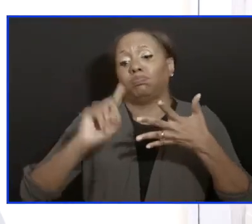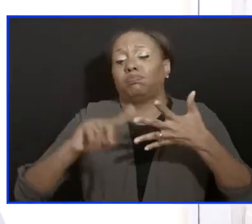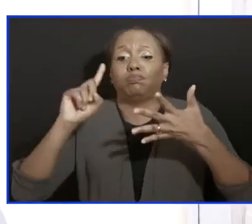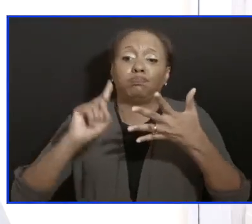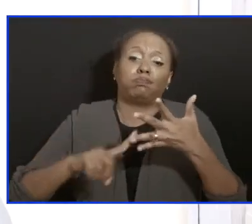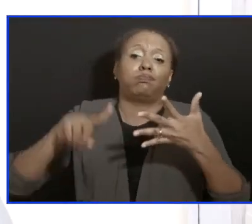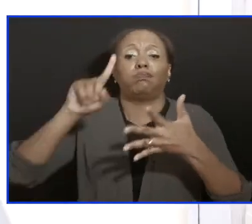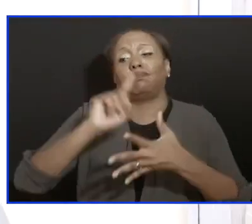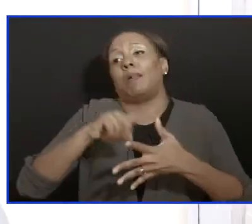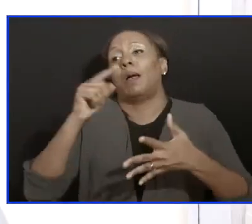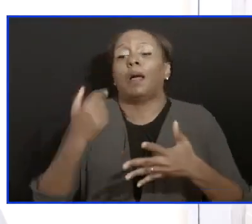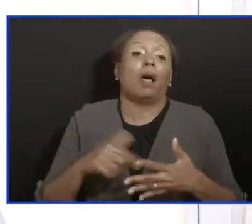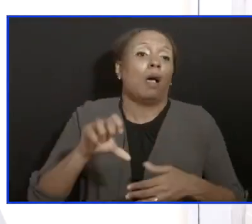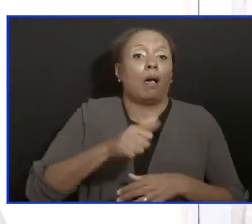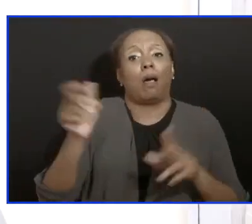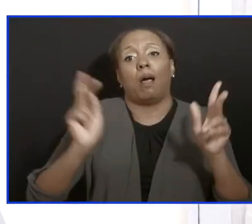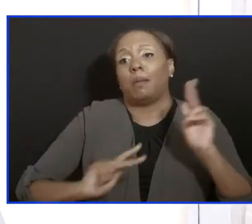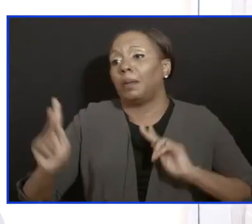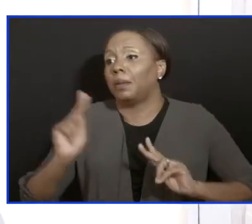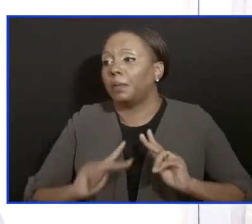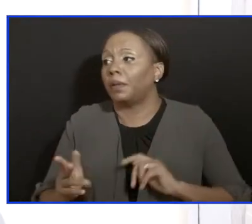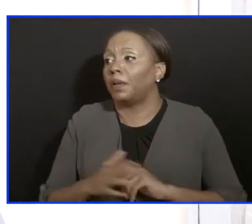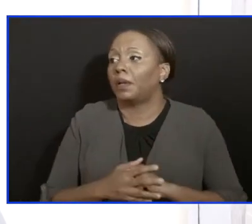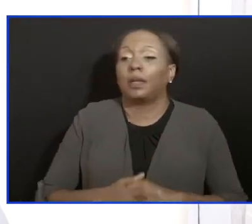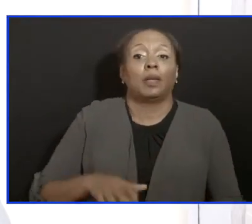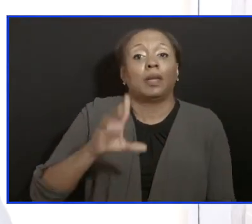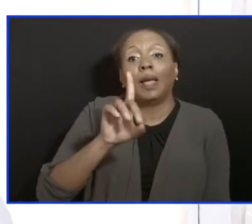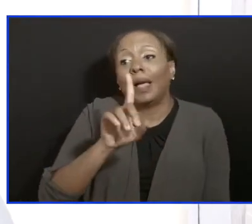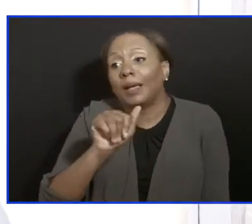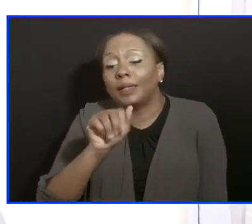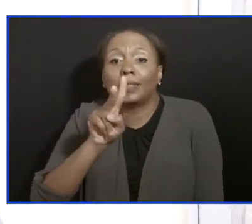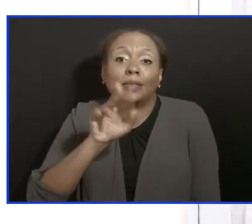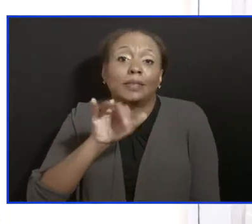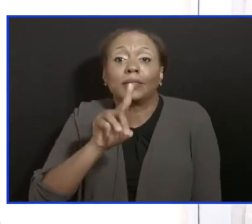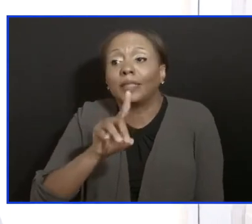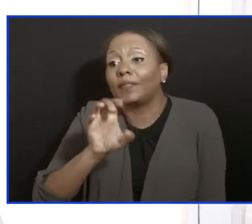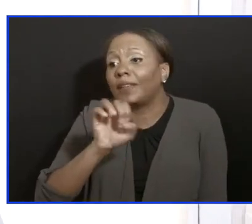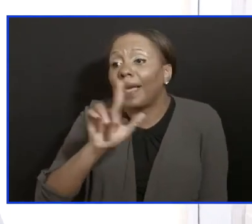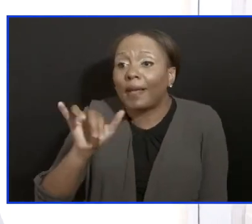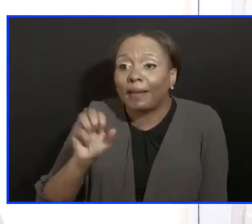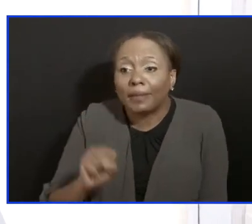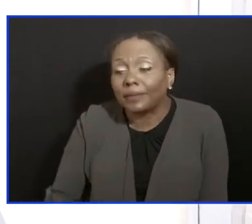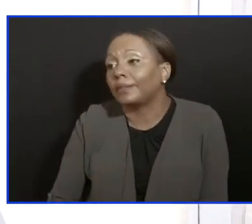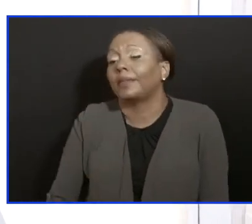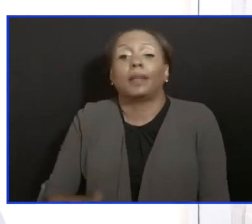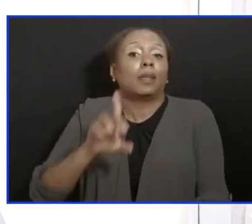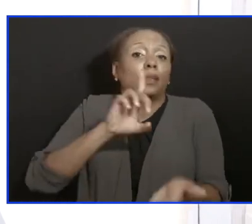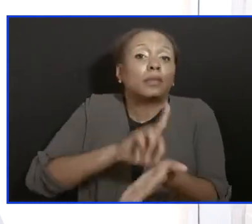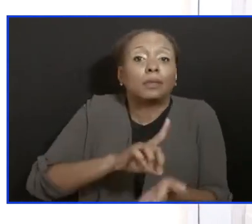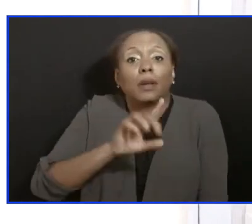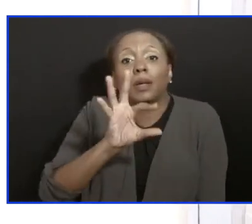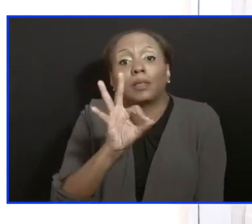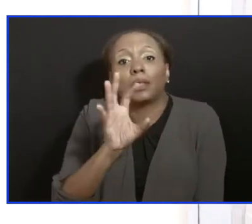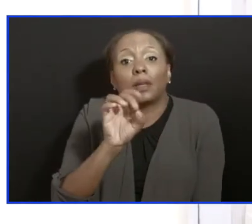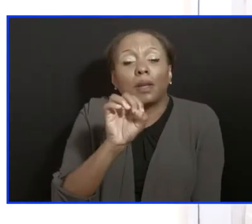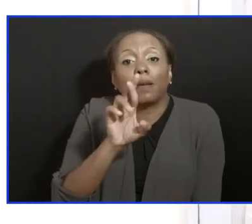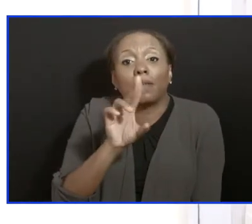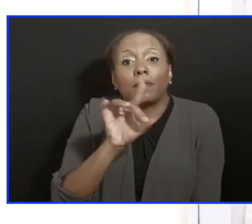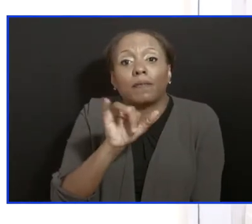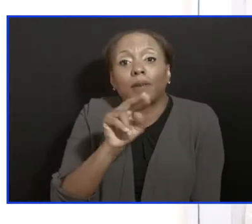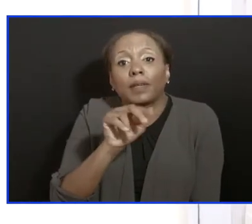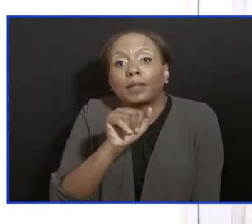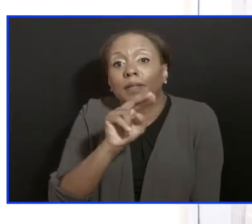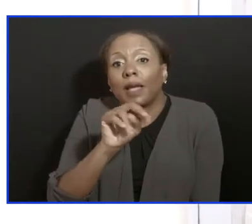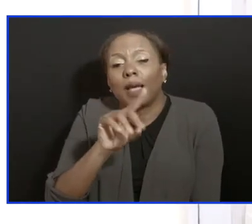heard it from me, you've heard it from others before. You heard it from David Ellison, you heard it from Dr. Ferdinand yesterday. And the truth is